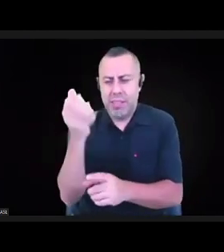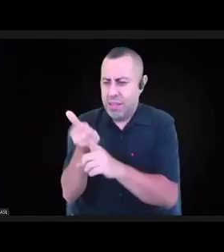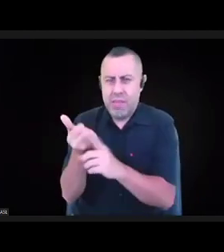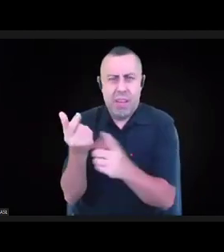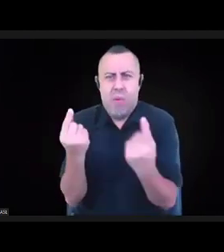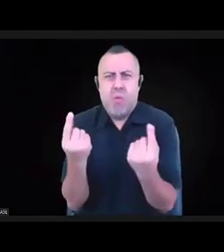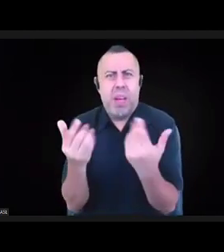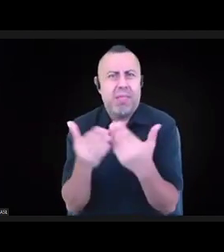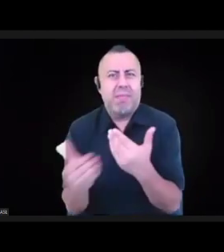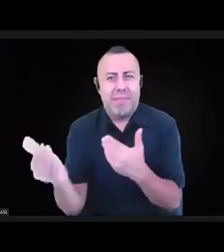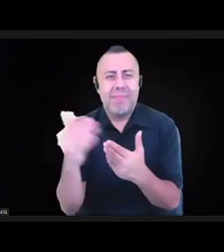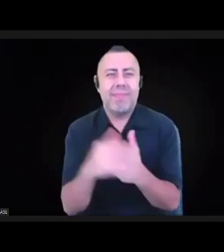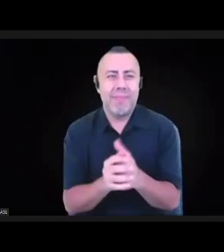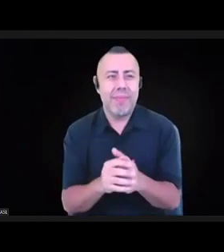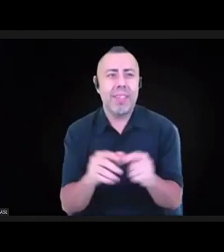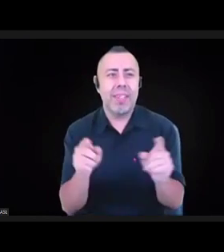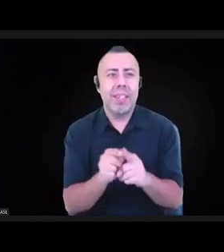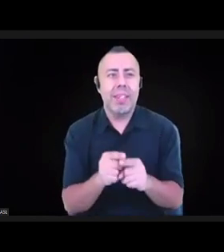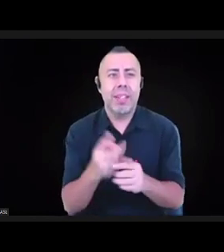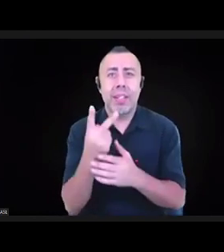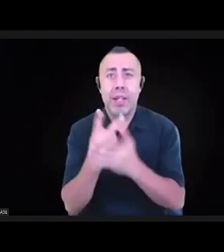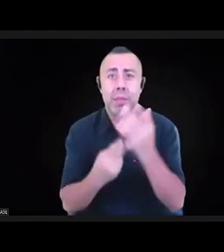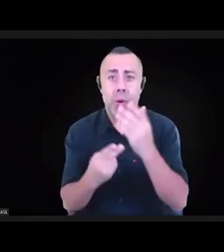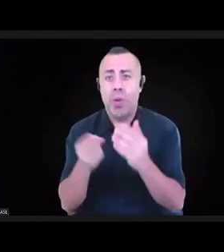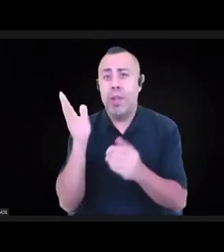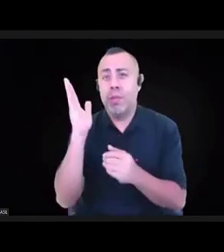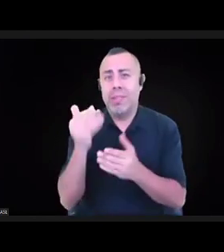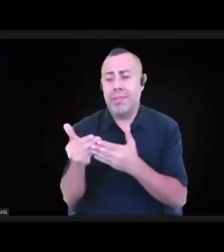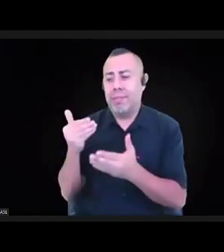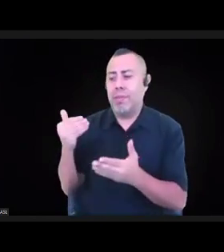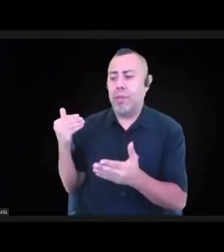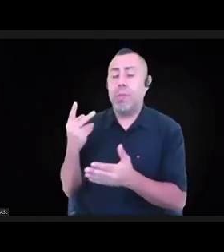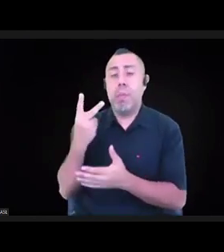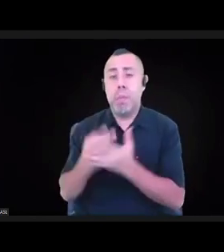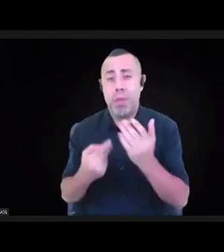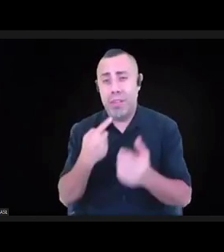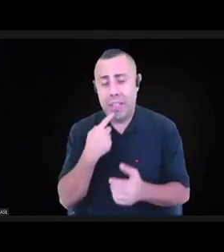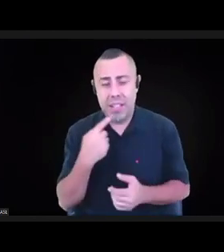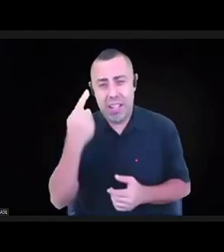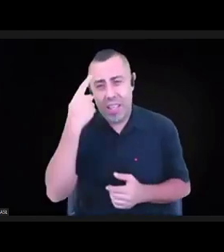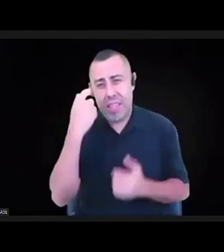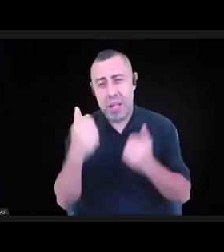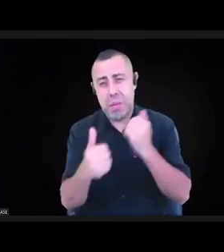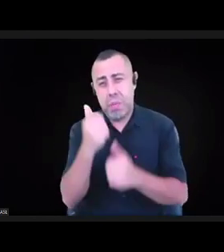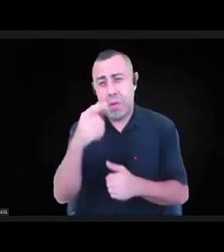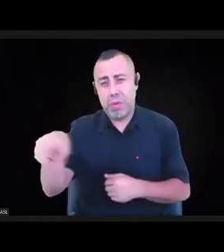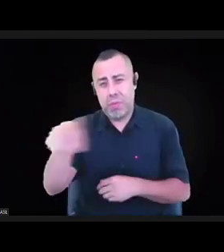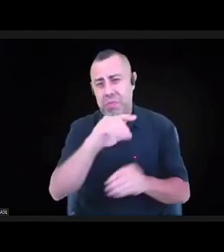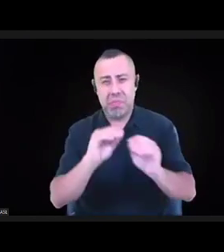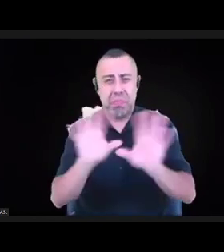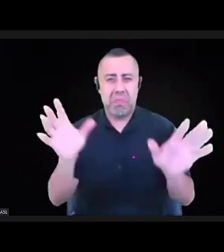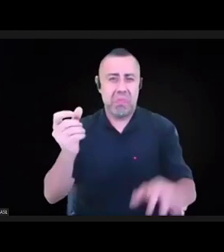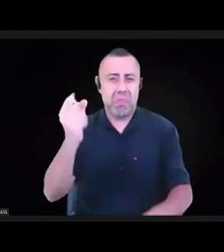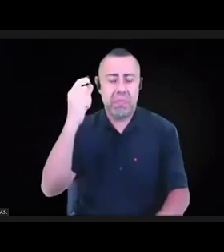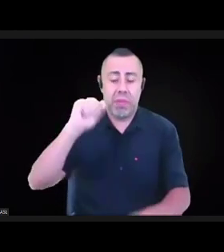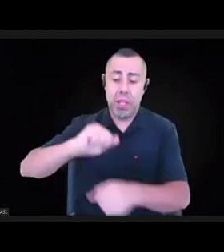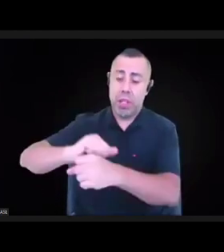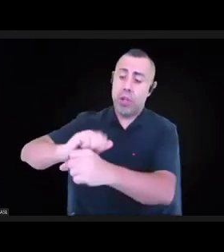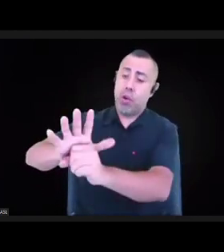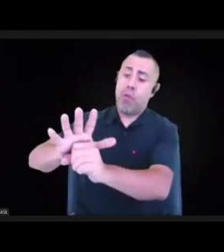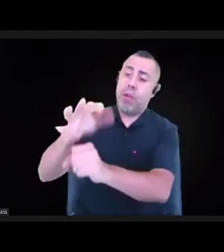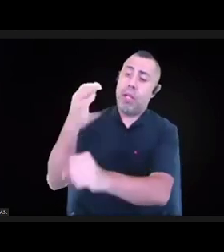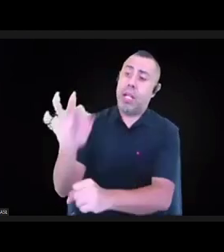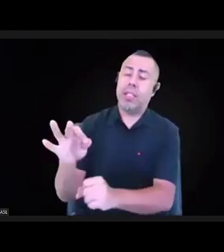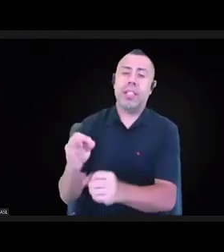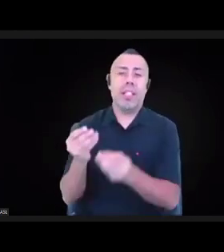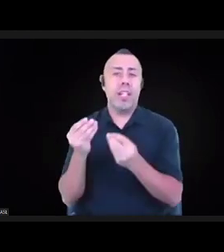As was said by both Justin and Sharnita, and I think it's clear to most folks, COVID-19 was an accelerant. It amplified